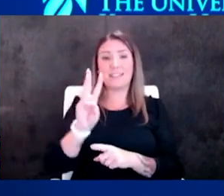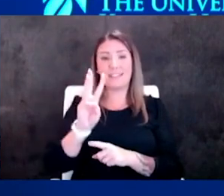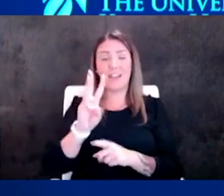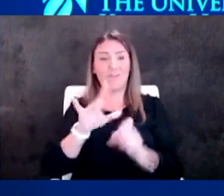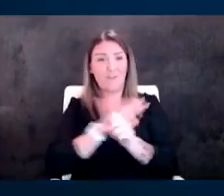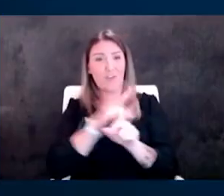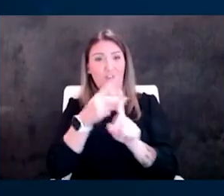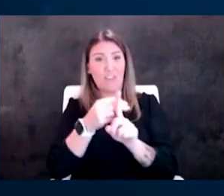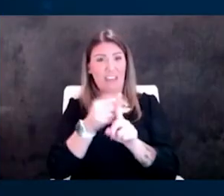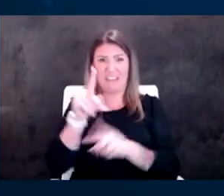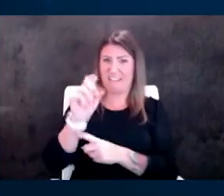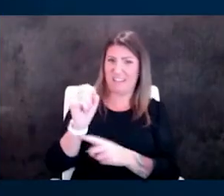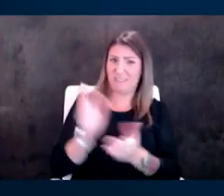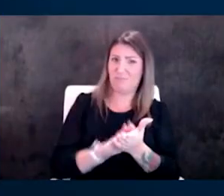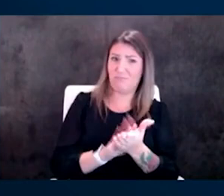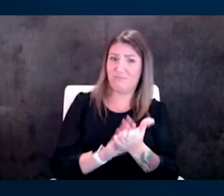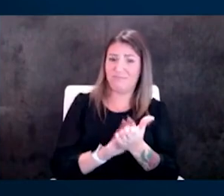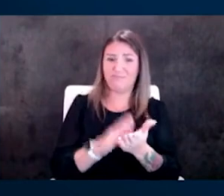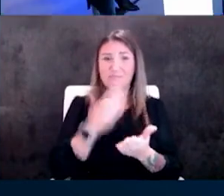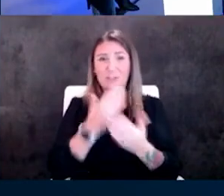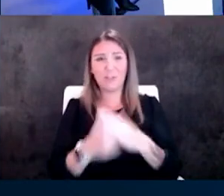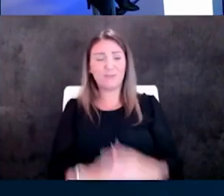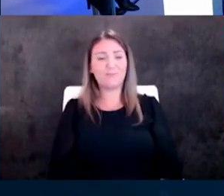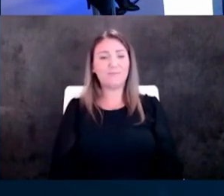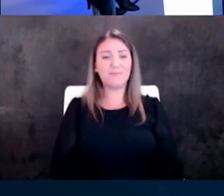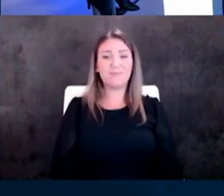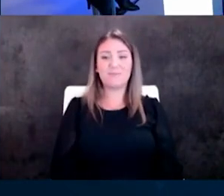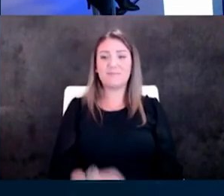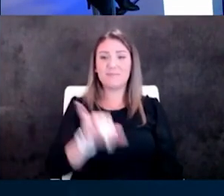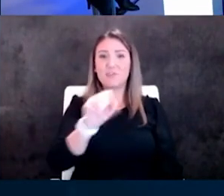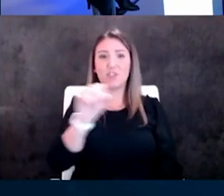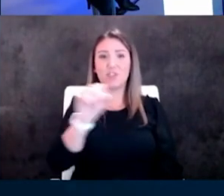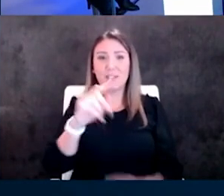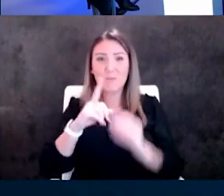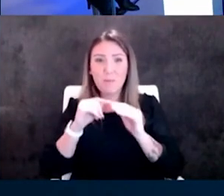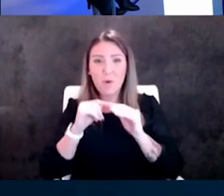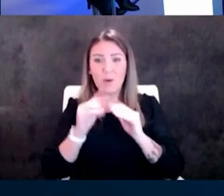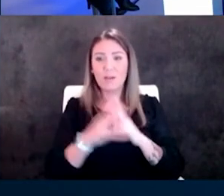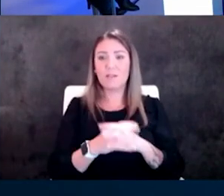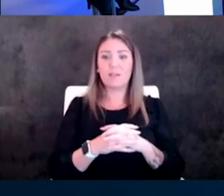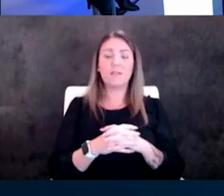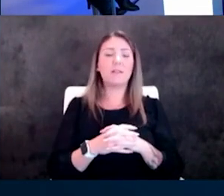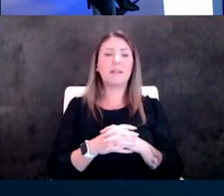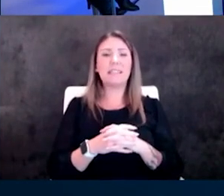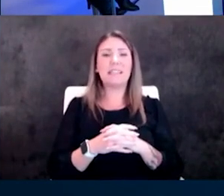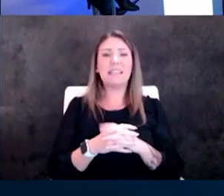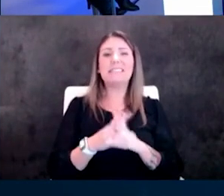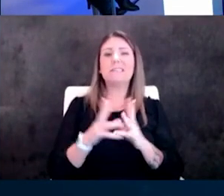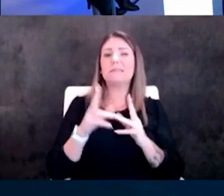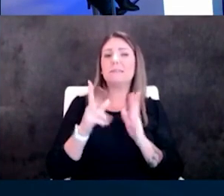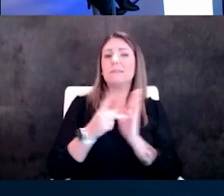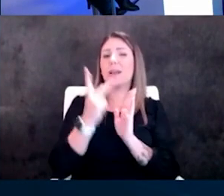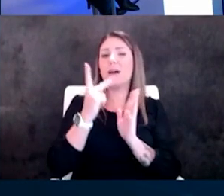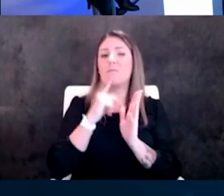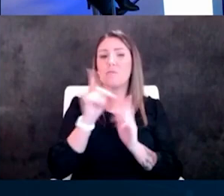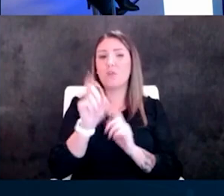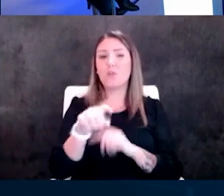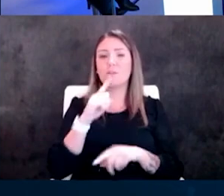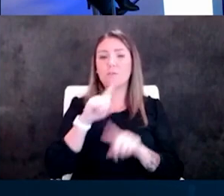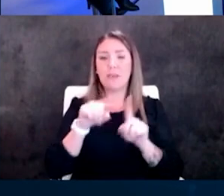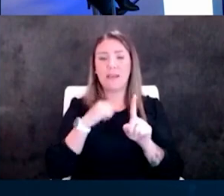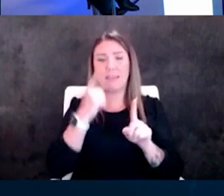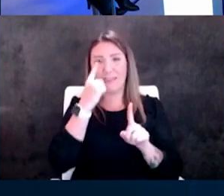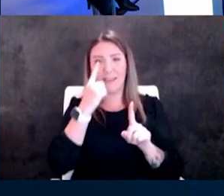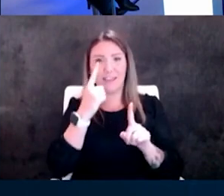good all right jess one last question okay it's a combo question but i think it's quick um